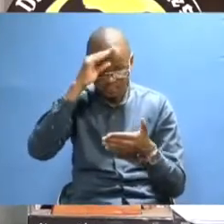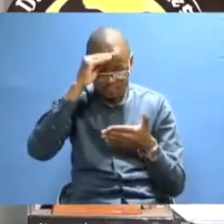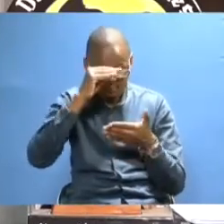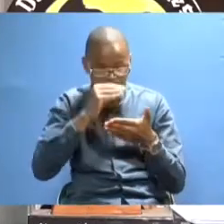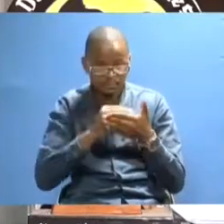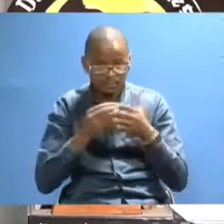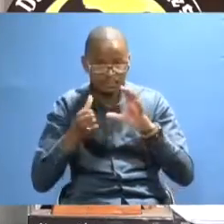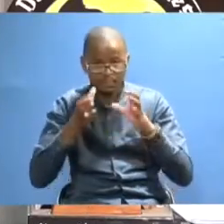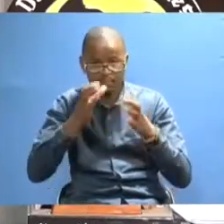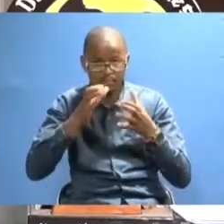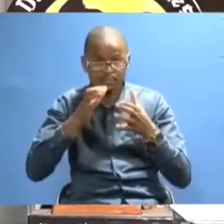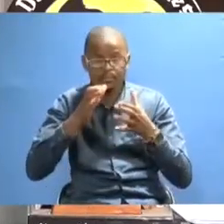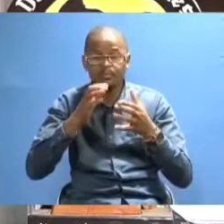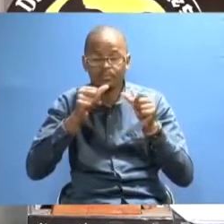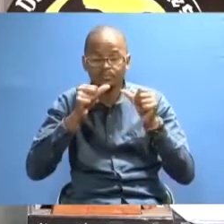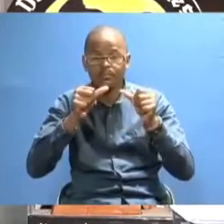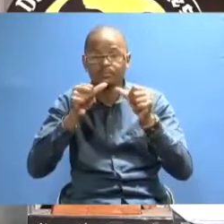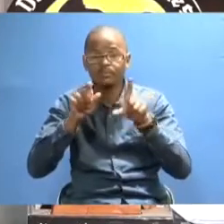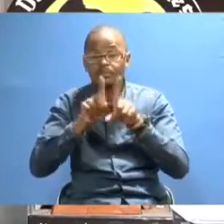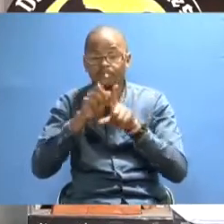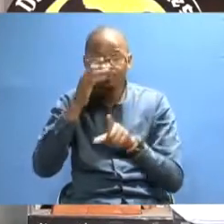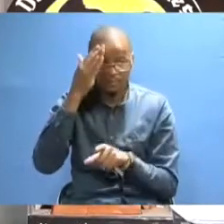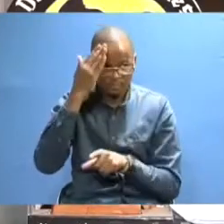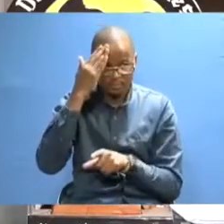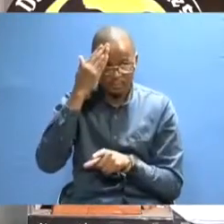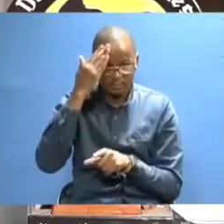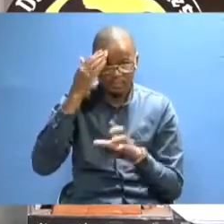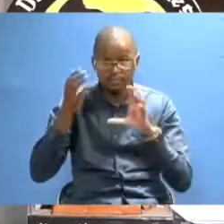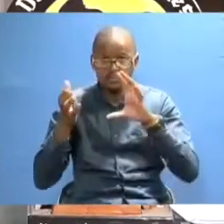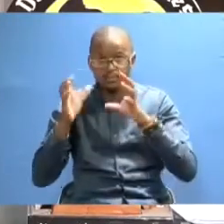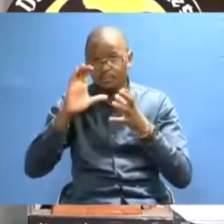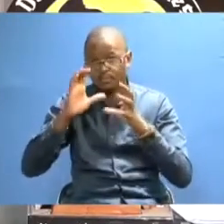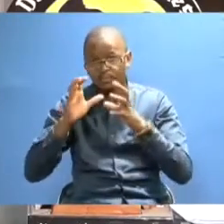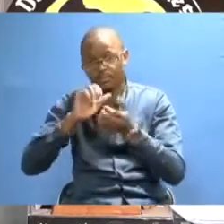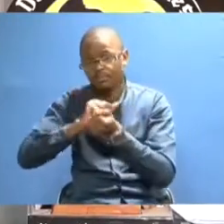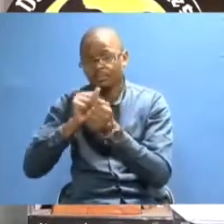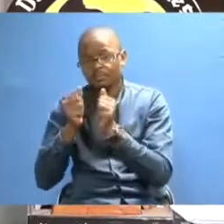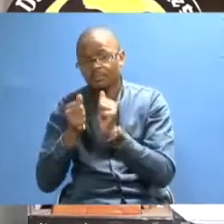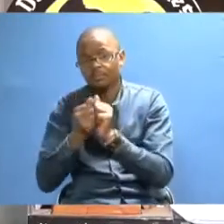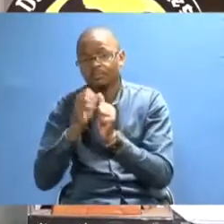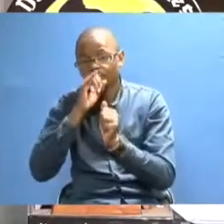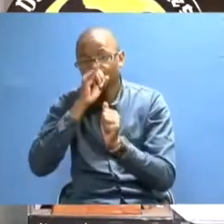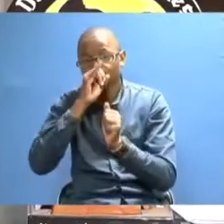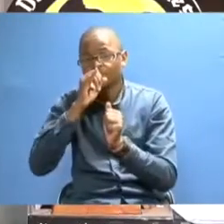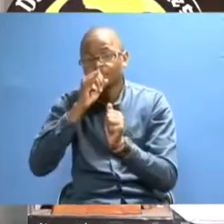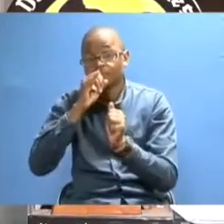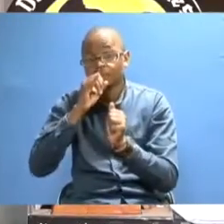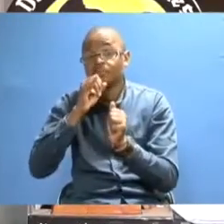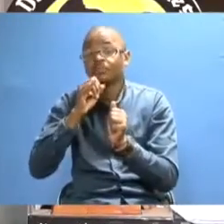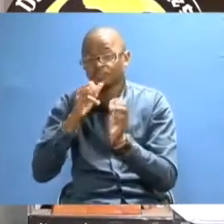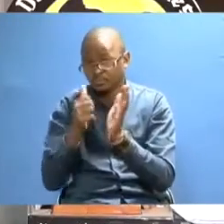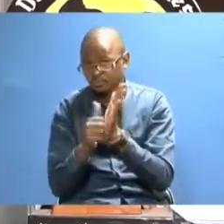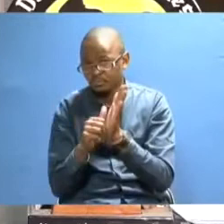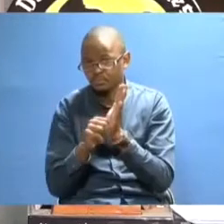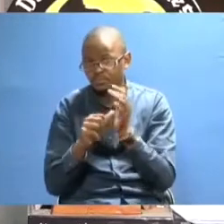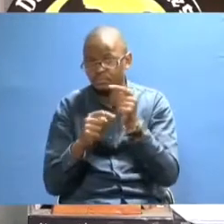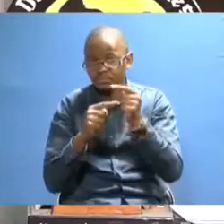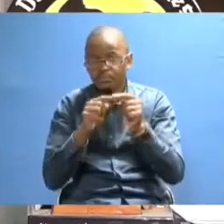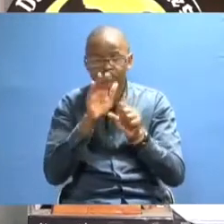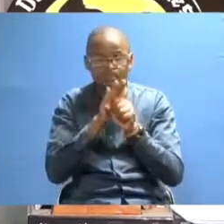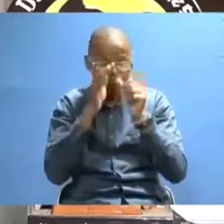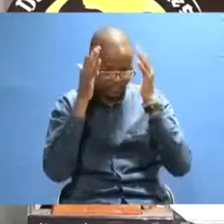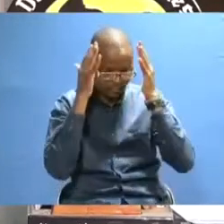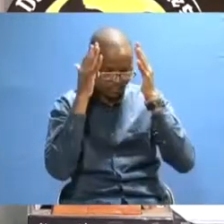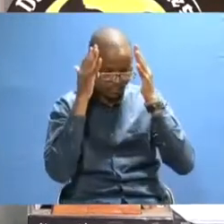Studies, Climate Change and Sustainability. As you are aware, climate change is a contemporary issue that requires